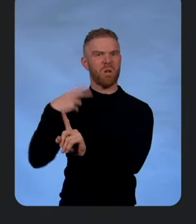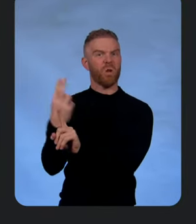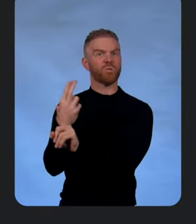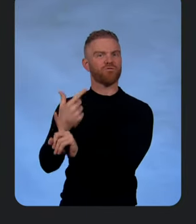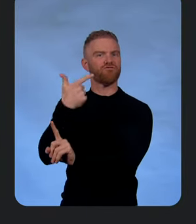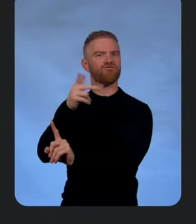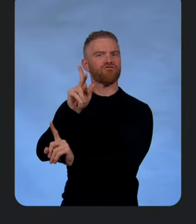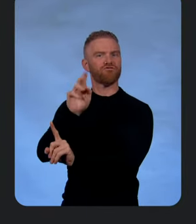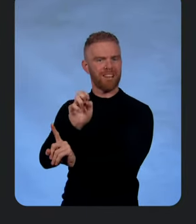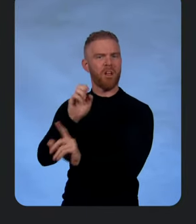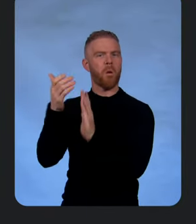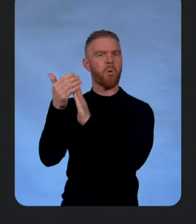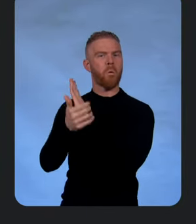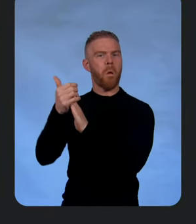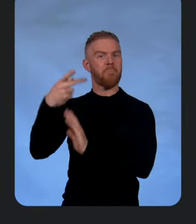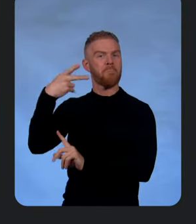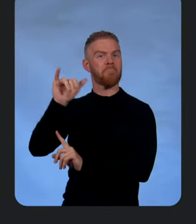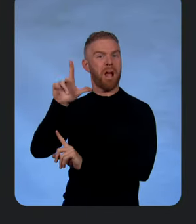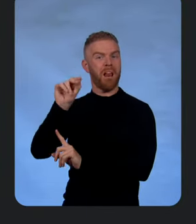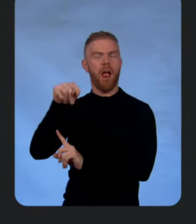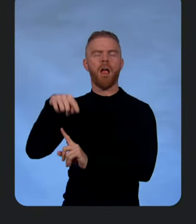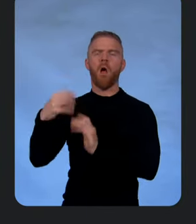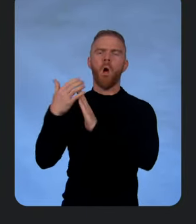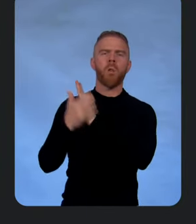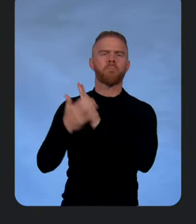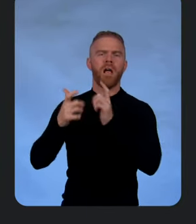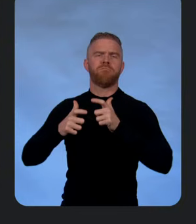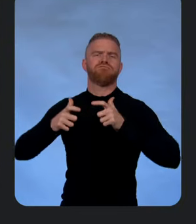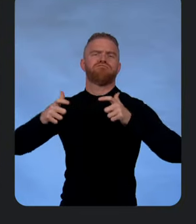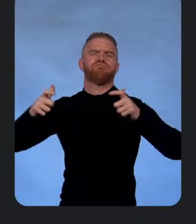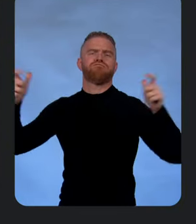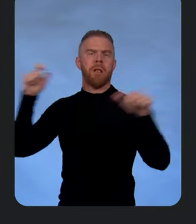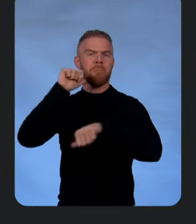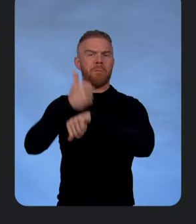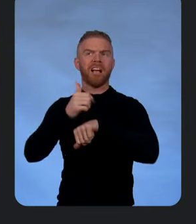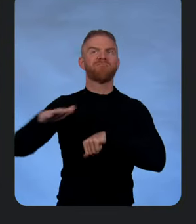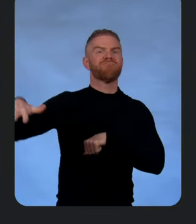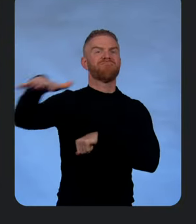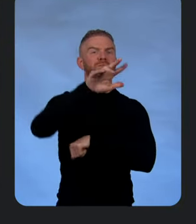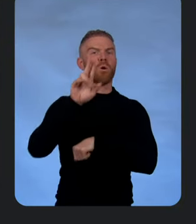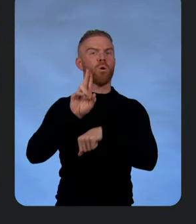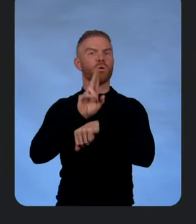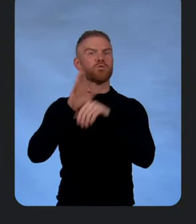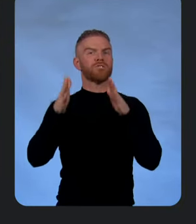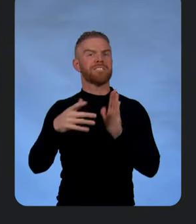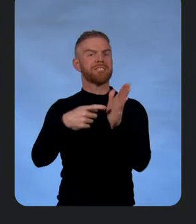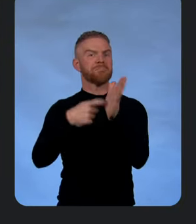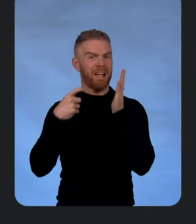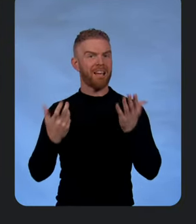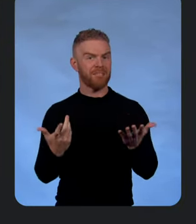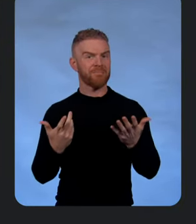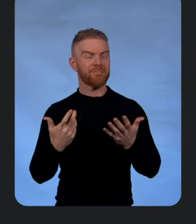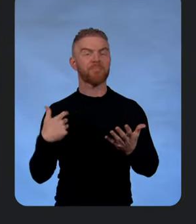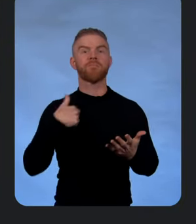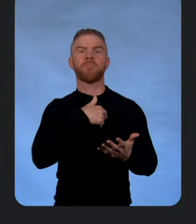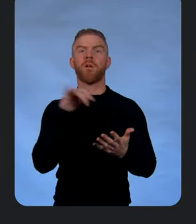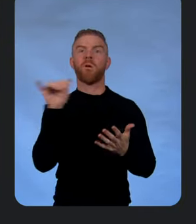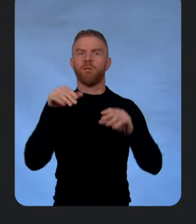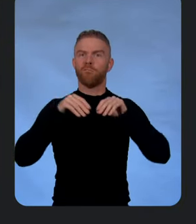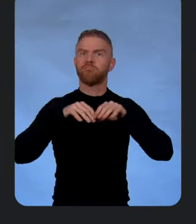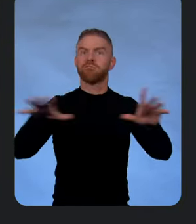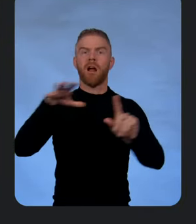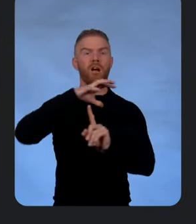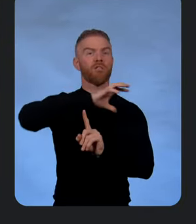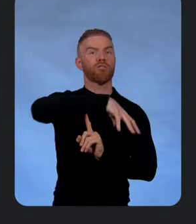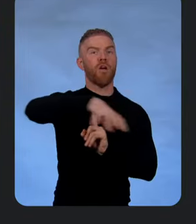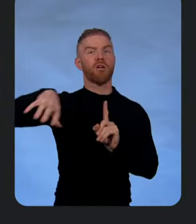GKE Autopilot. So it automatically scales based on user demand. We can also deploy clusters and services across